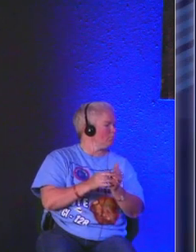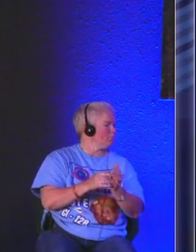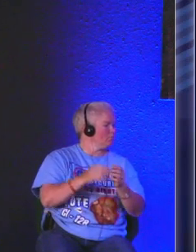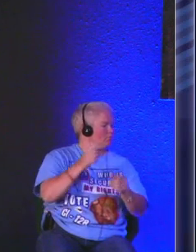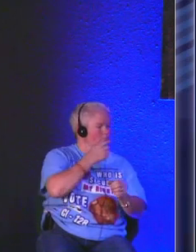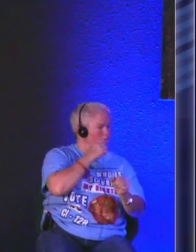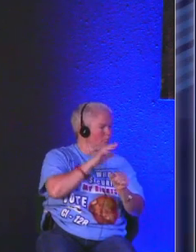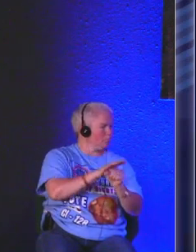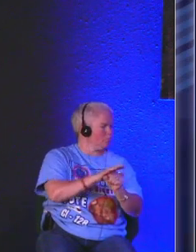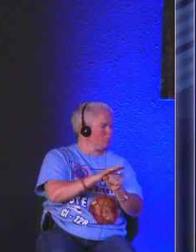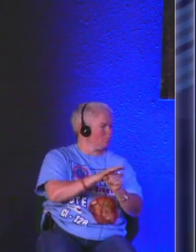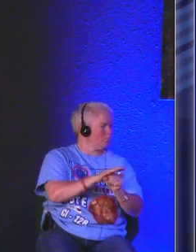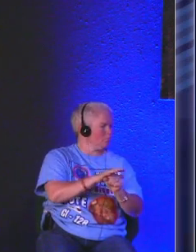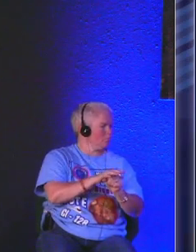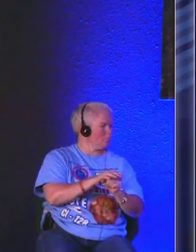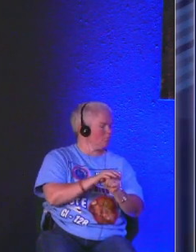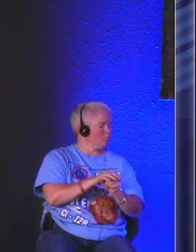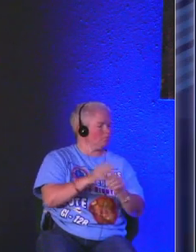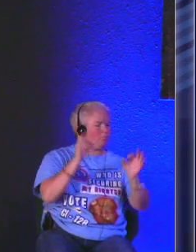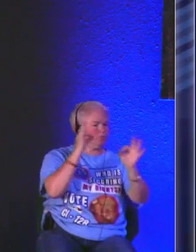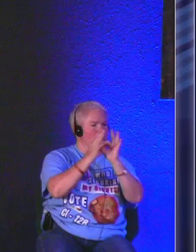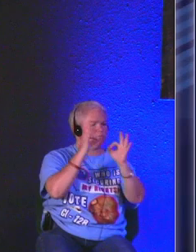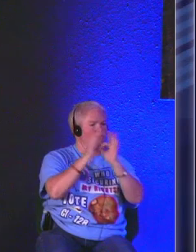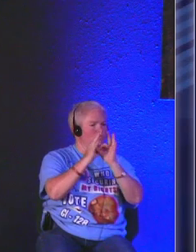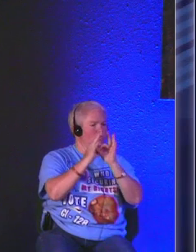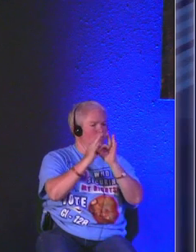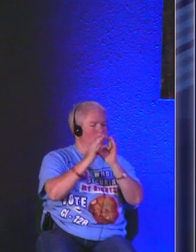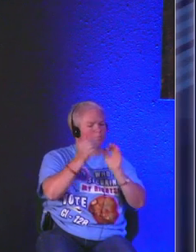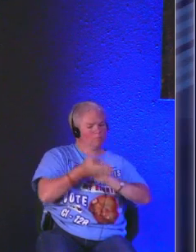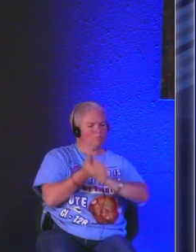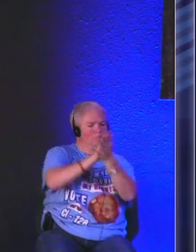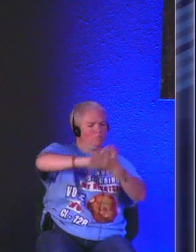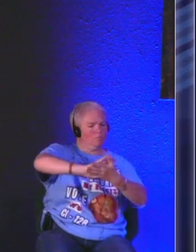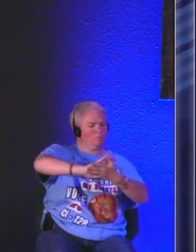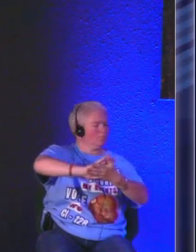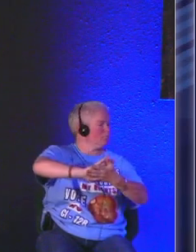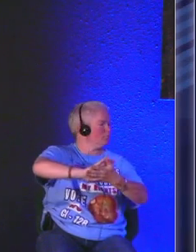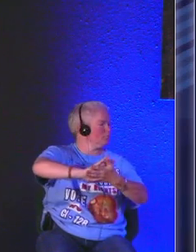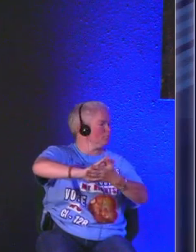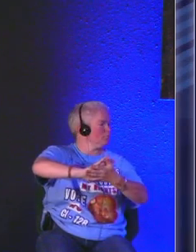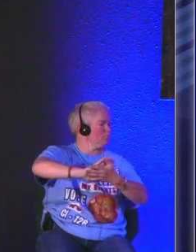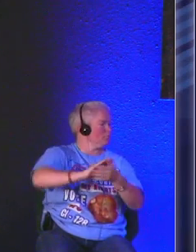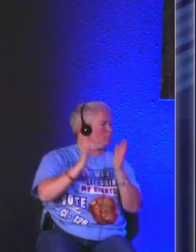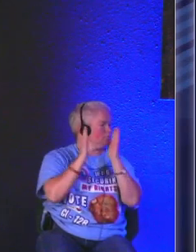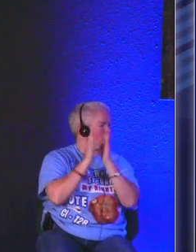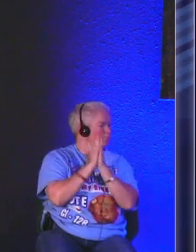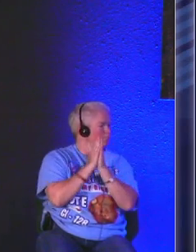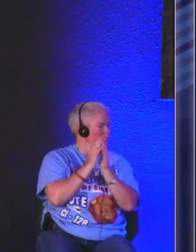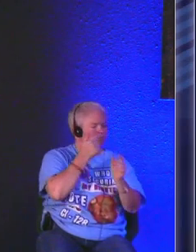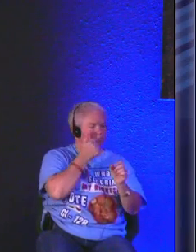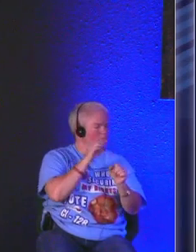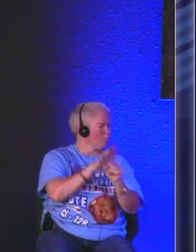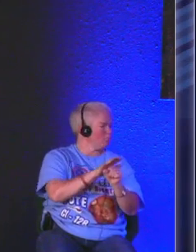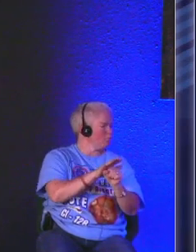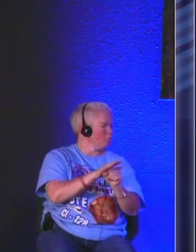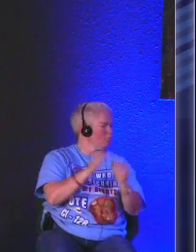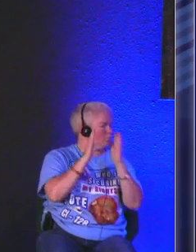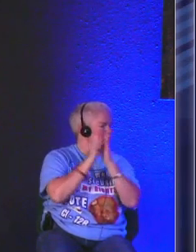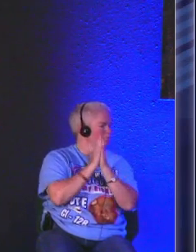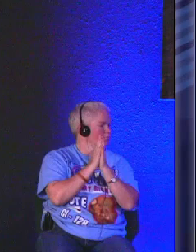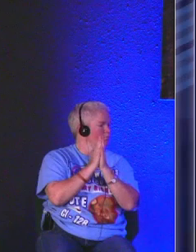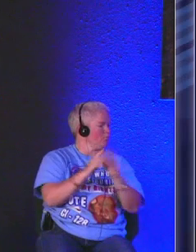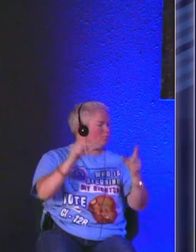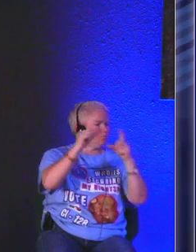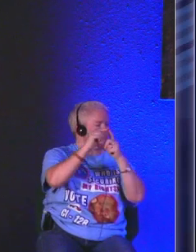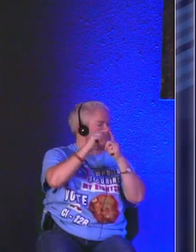the more solidified their faith becomes and they commit themselves to prayer and they